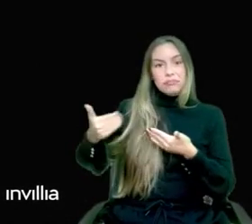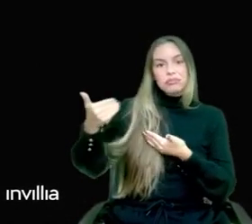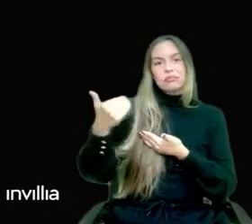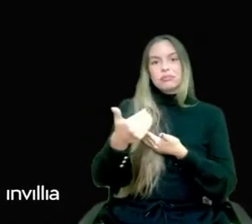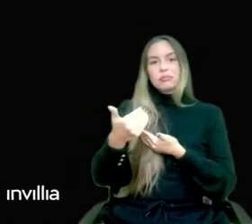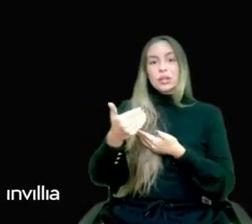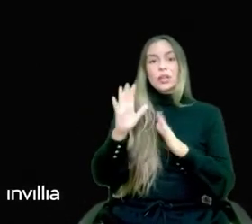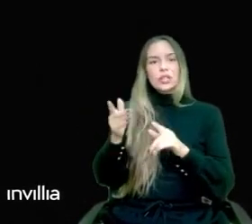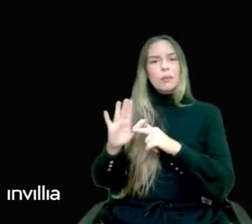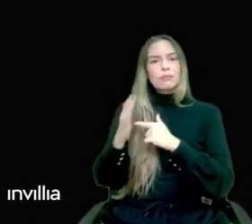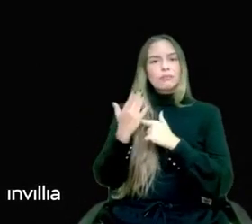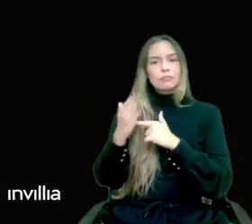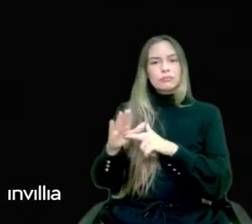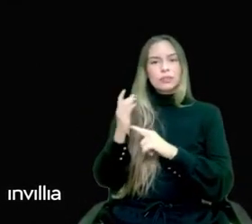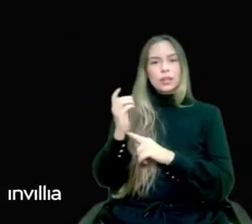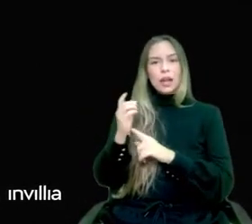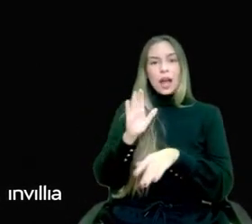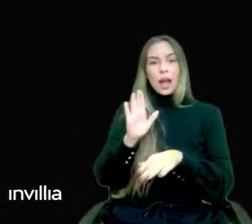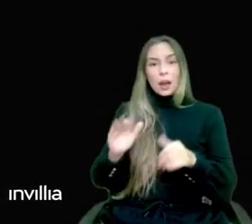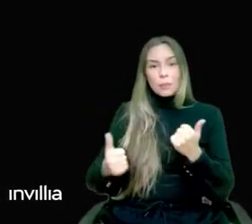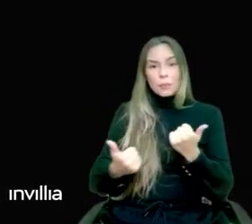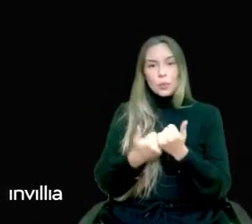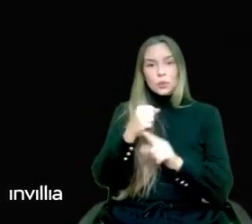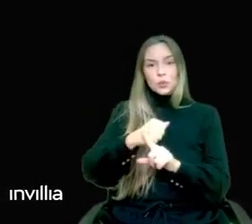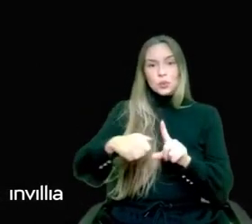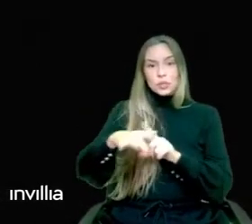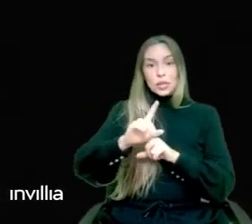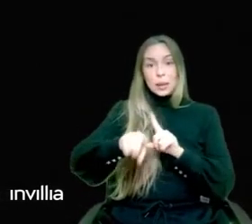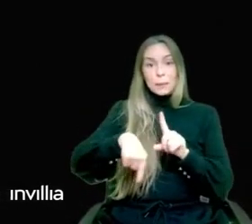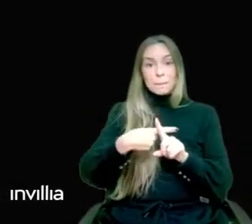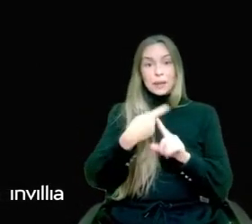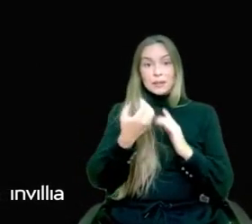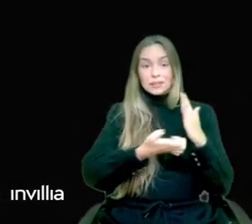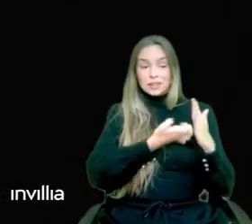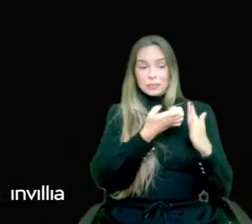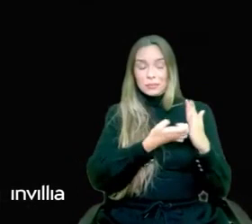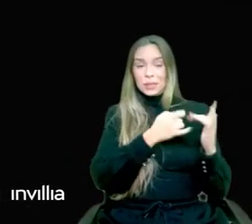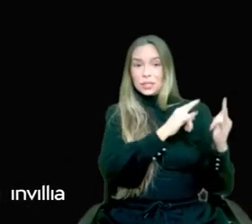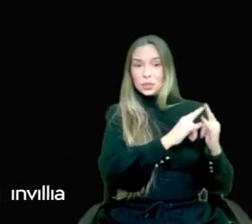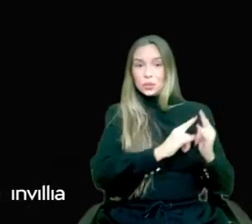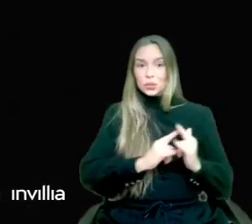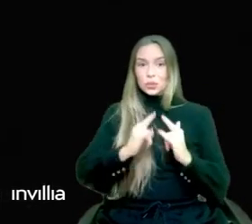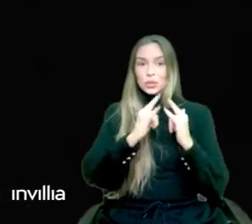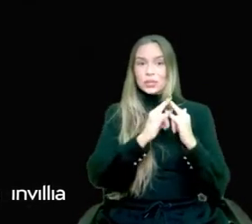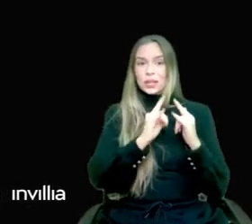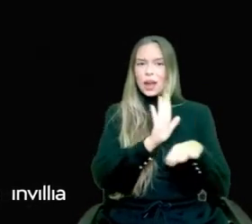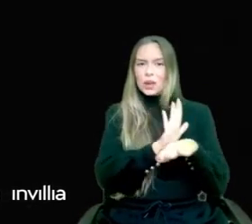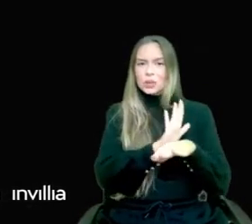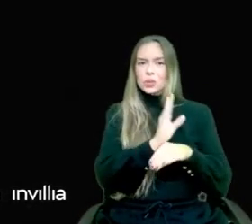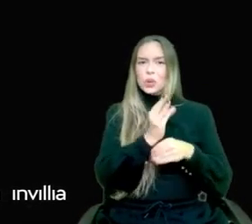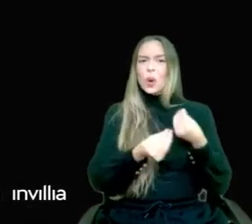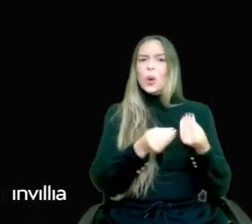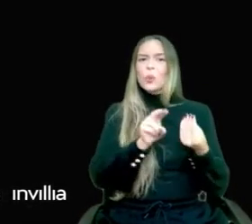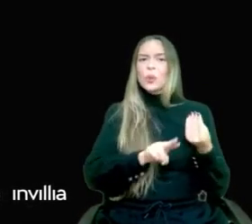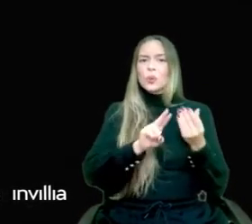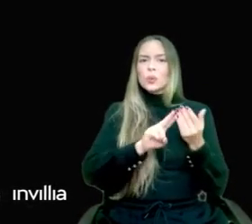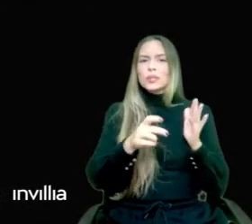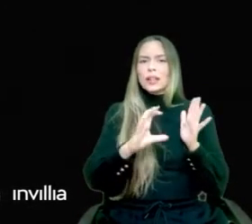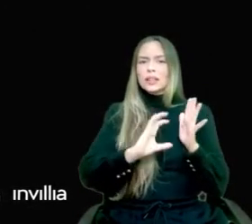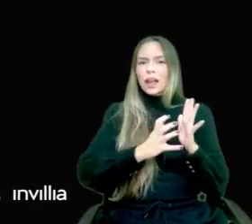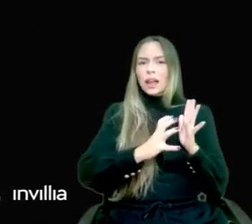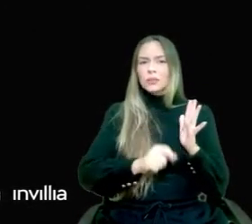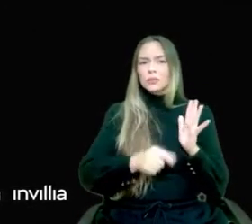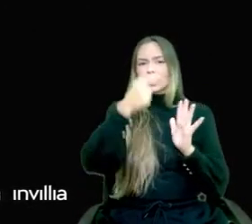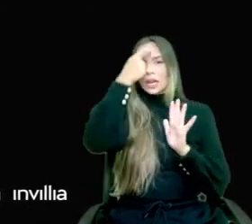and organizations to improve the way we use data, AI models, to help rethink,